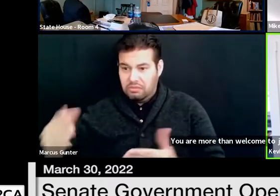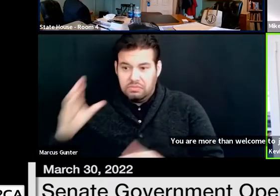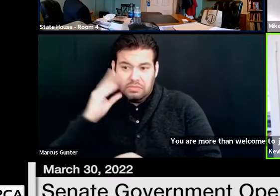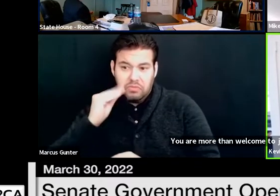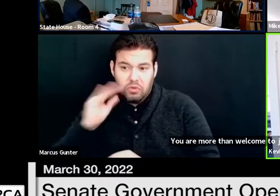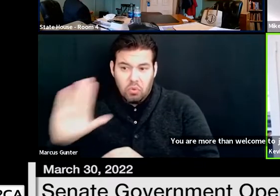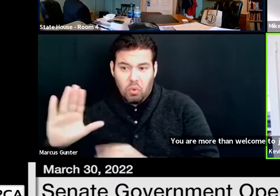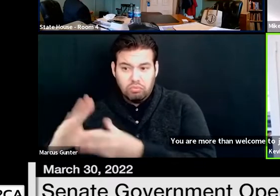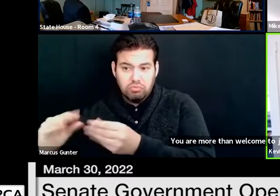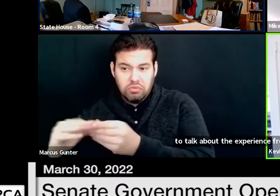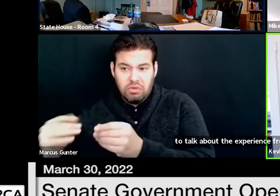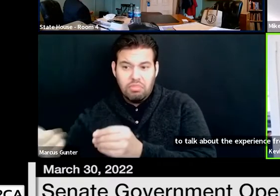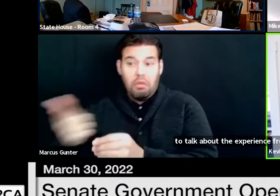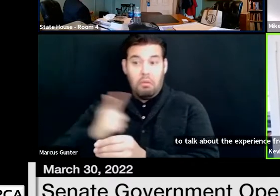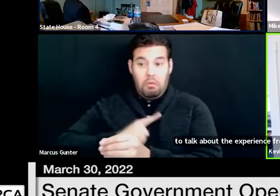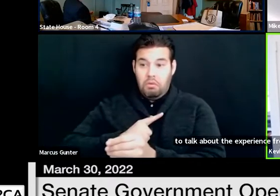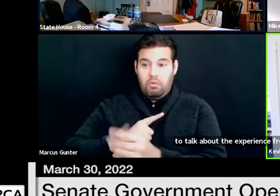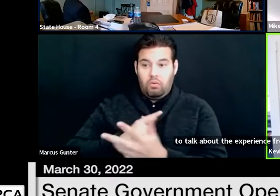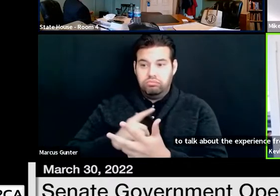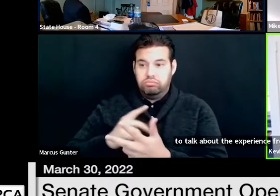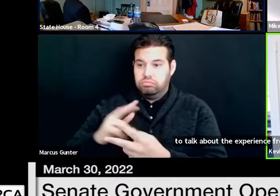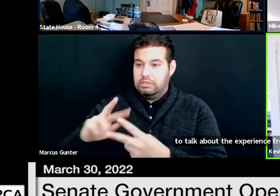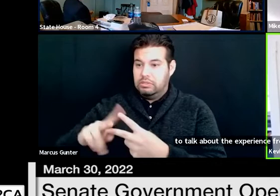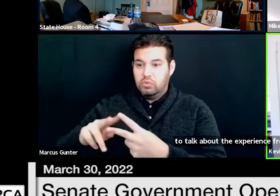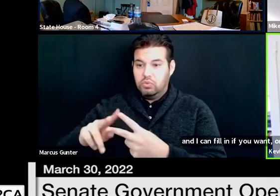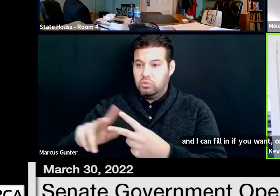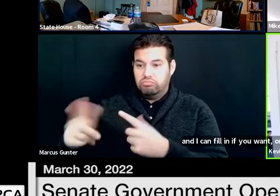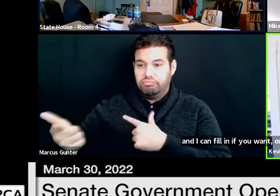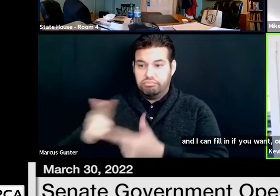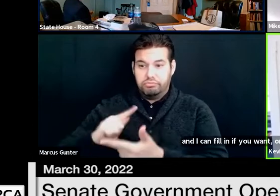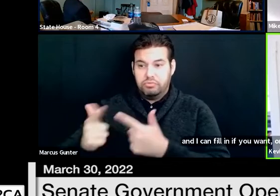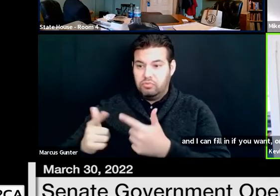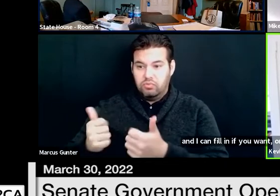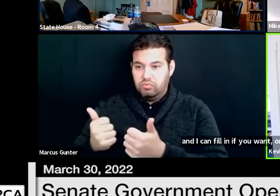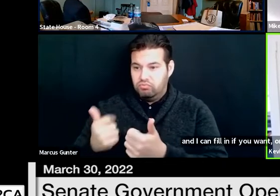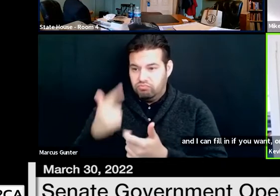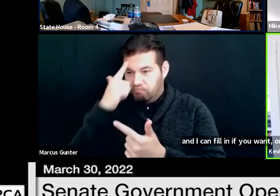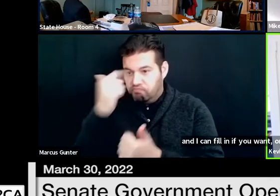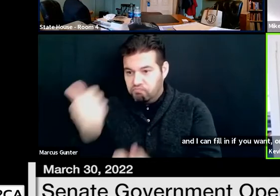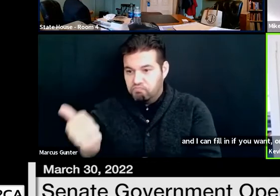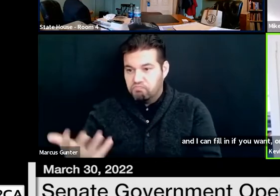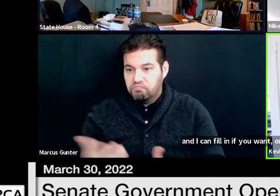can fill in if you want, or I can start and jump back and forth. What works for you?